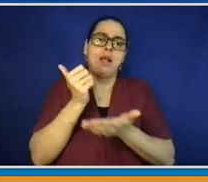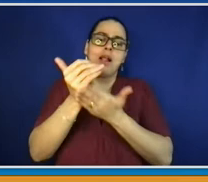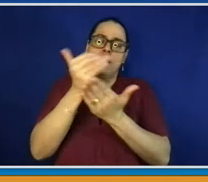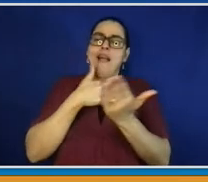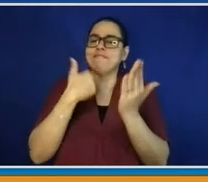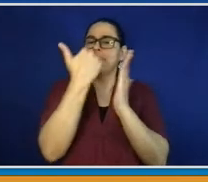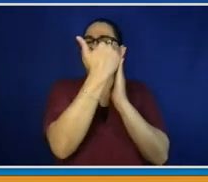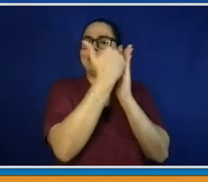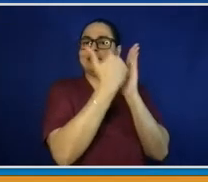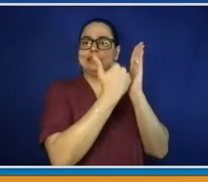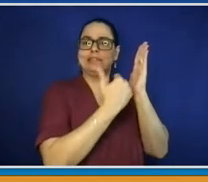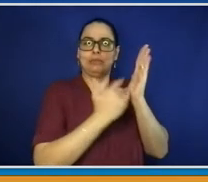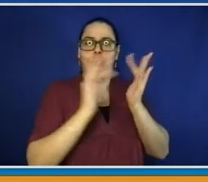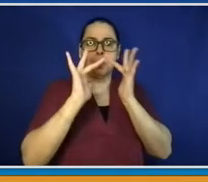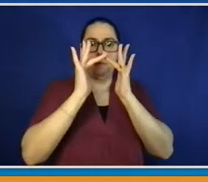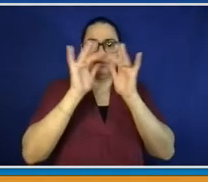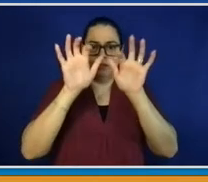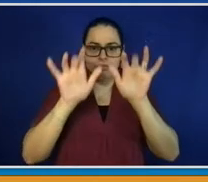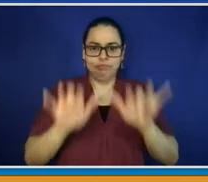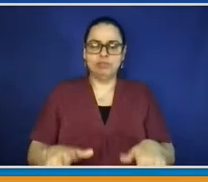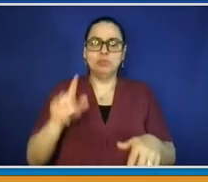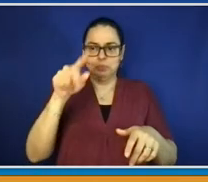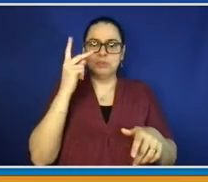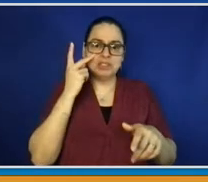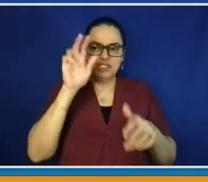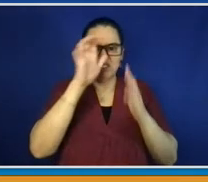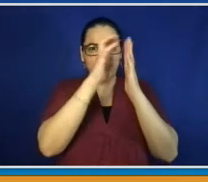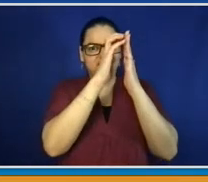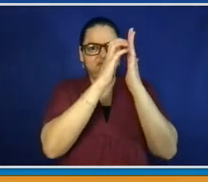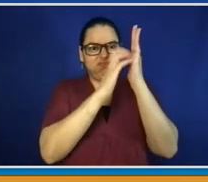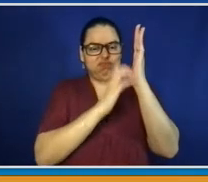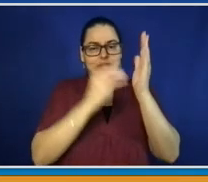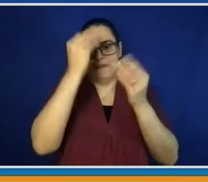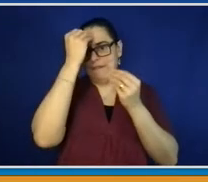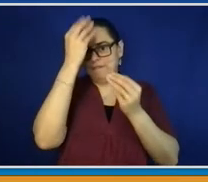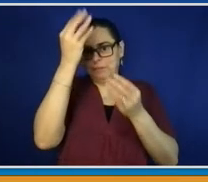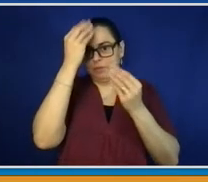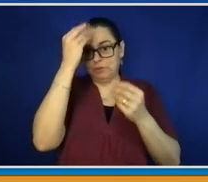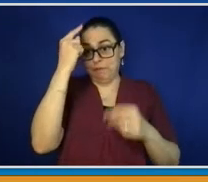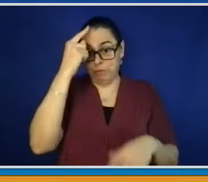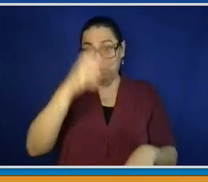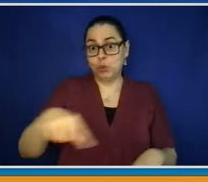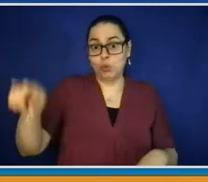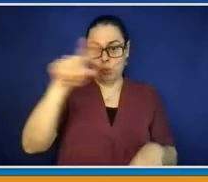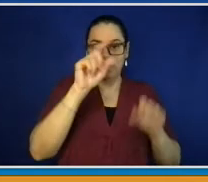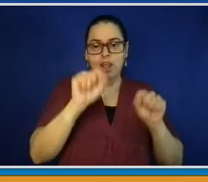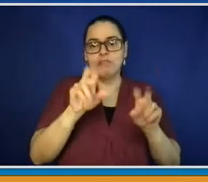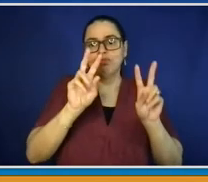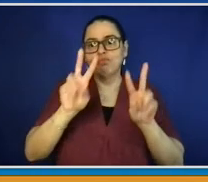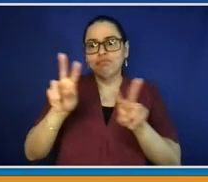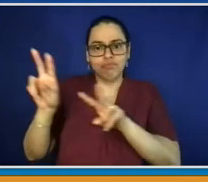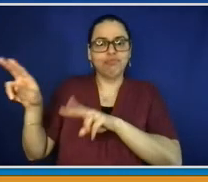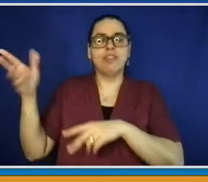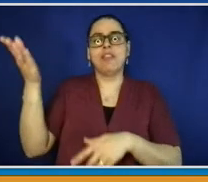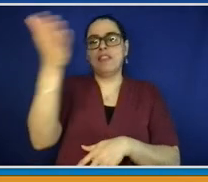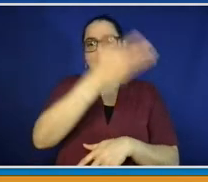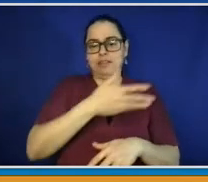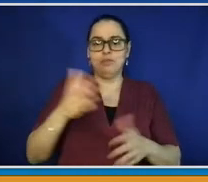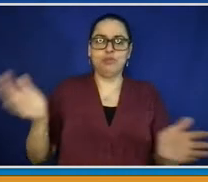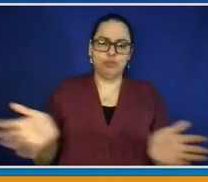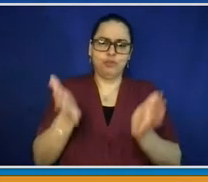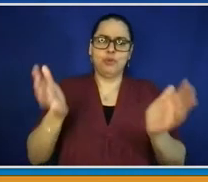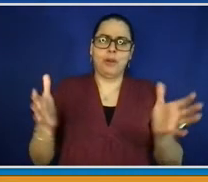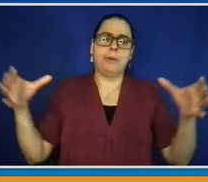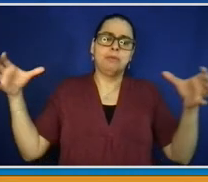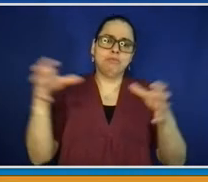This unified message and collaboration unites our communities to increase our frequency and visibility for Westchester